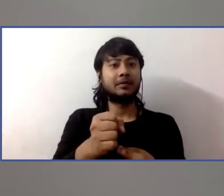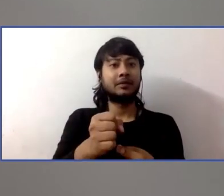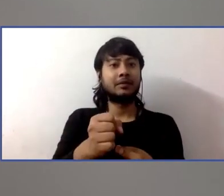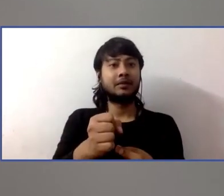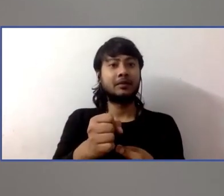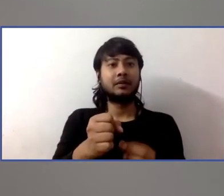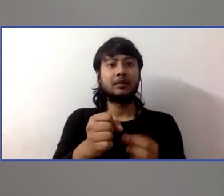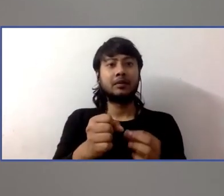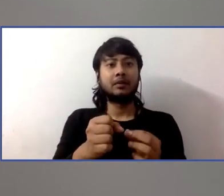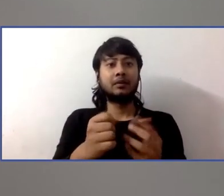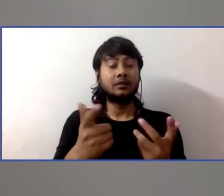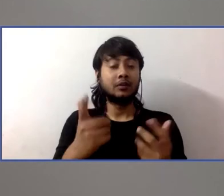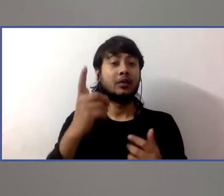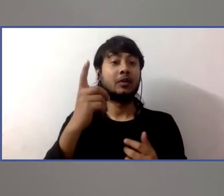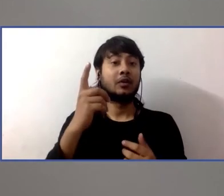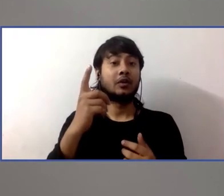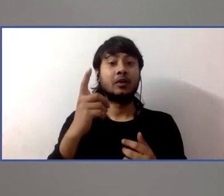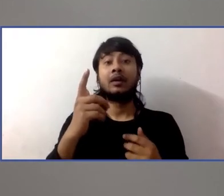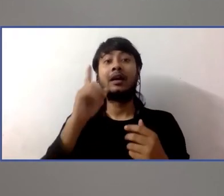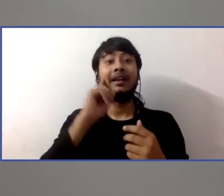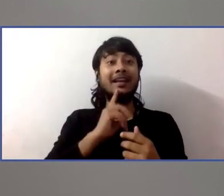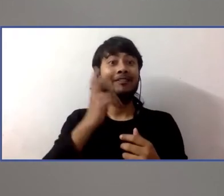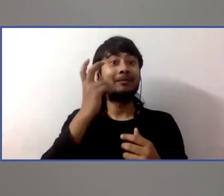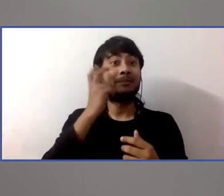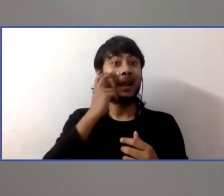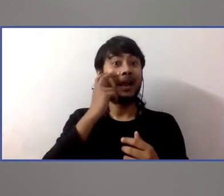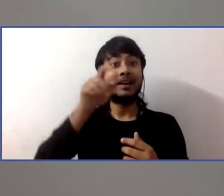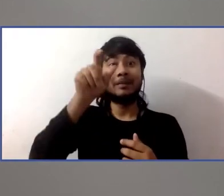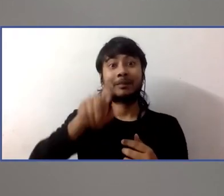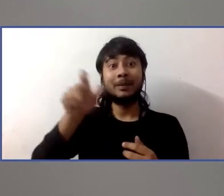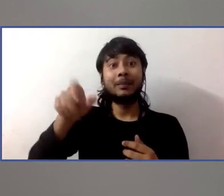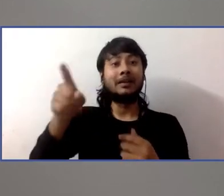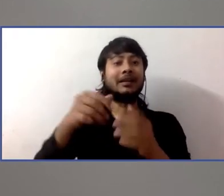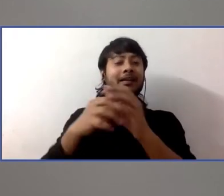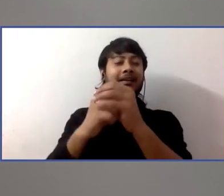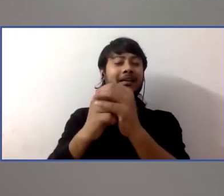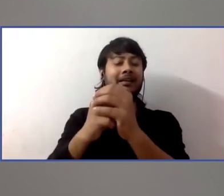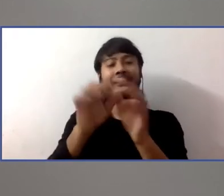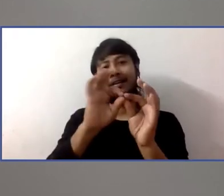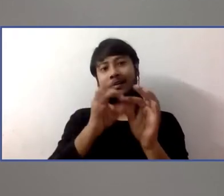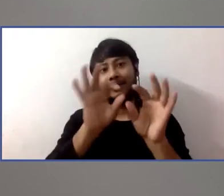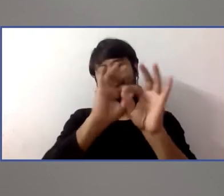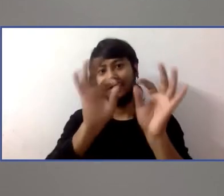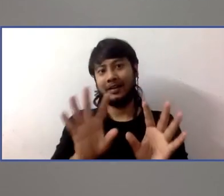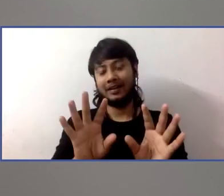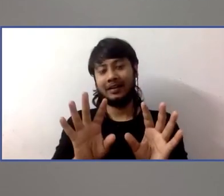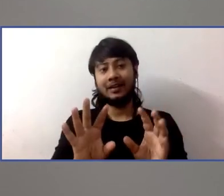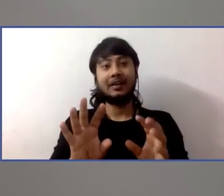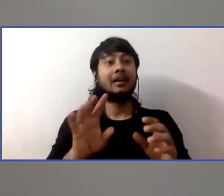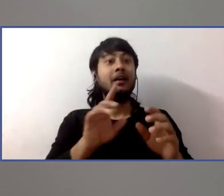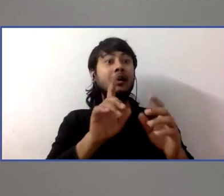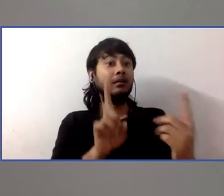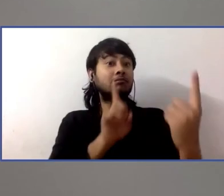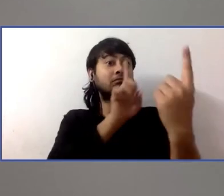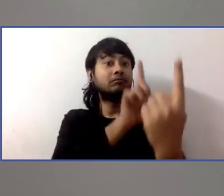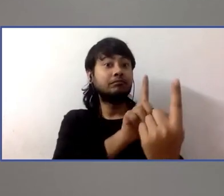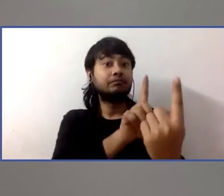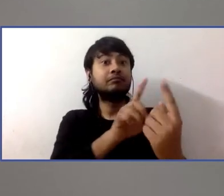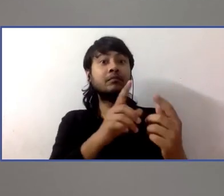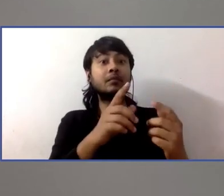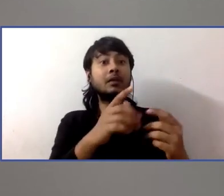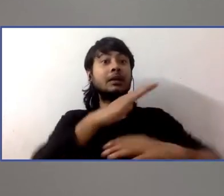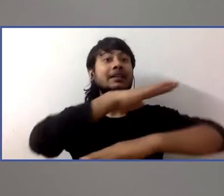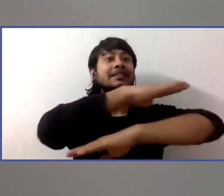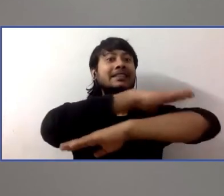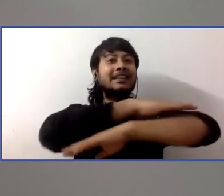and can communicate tactilely. We had stage interpreters for deaf and hard of hearing participants and some accessibility elements to and